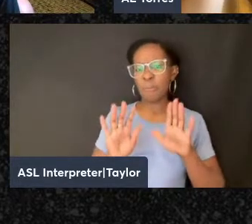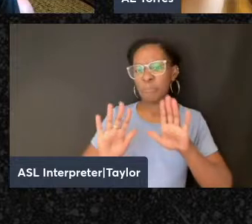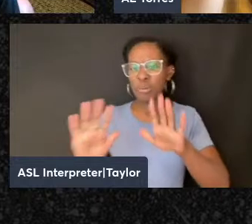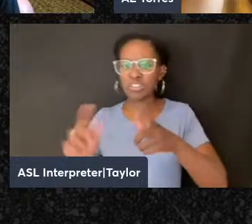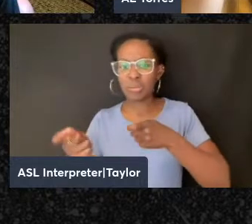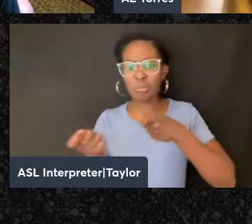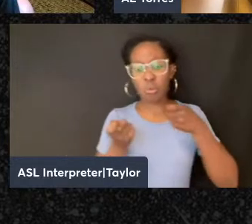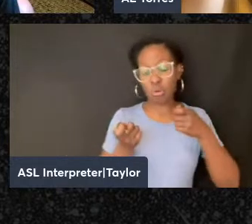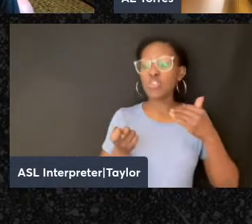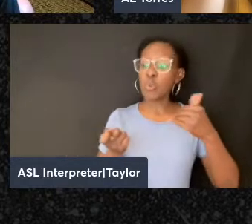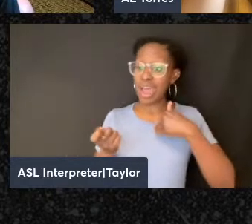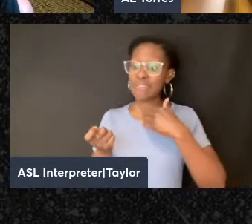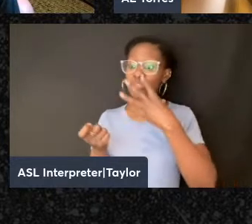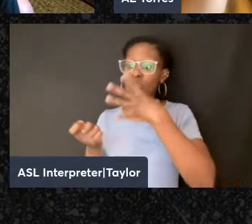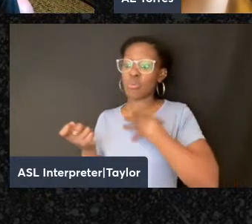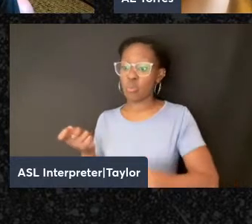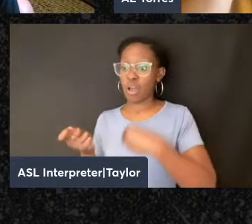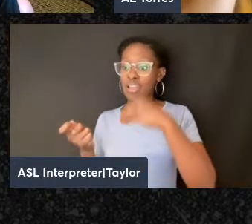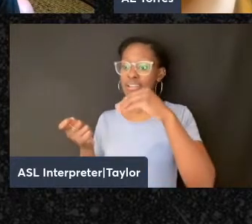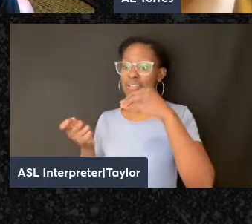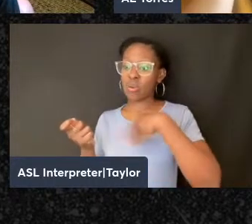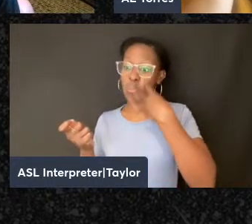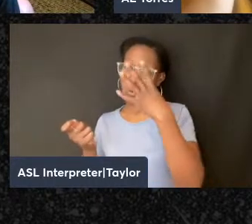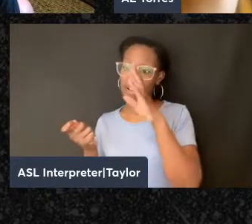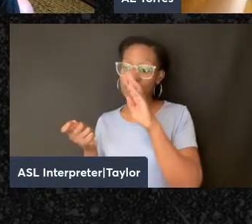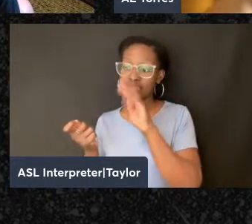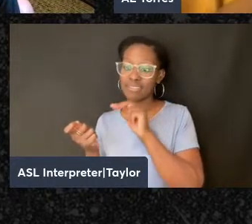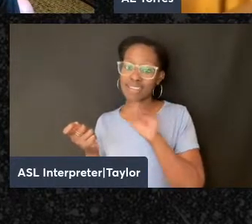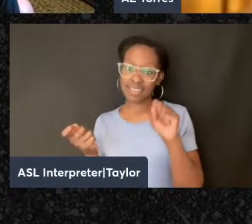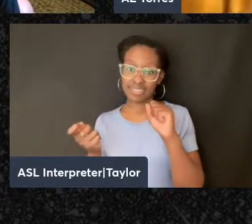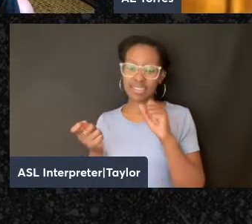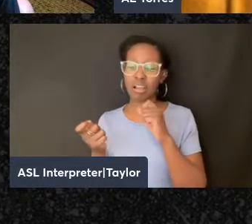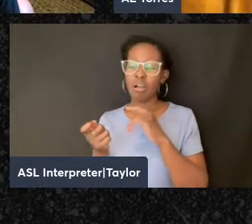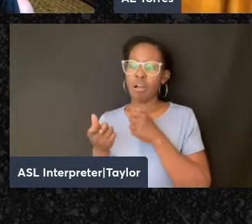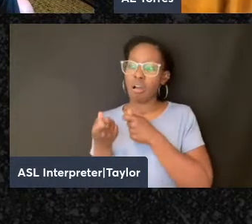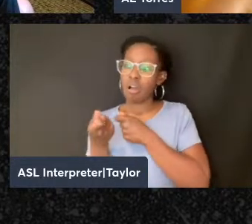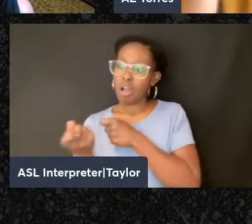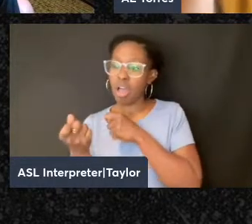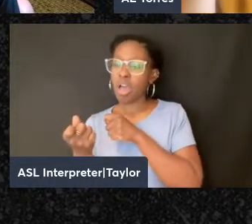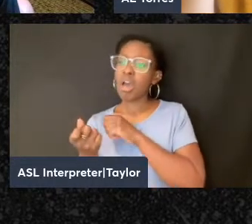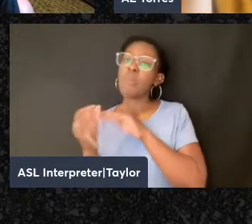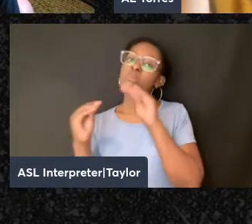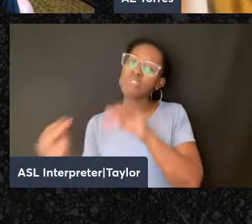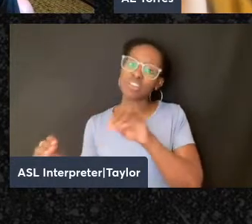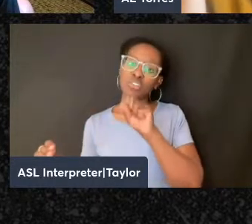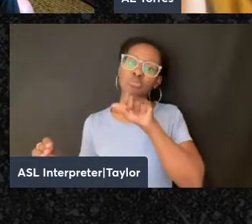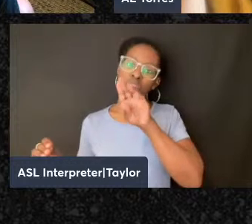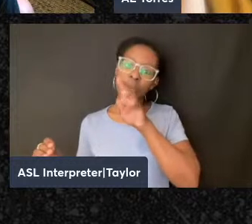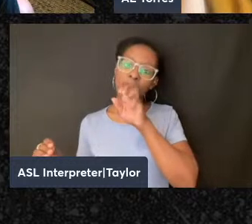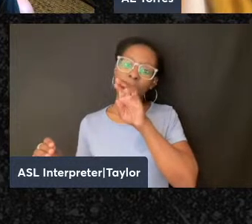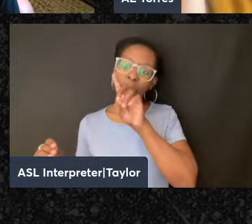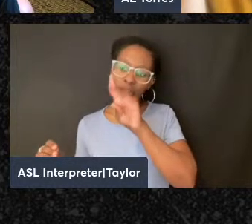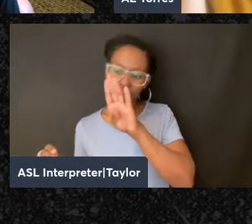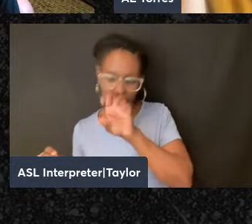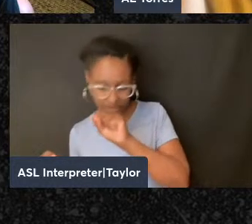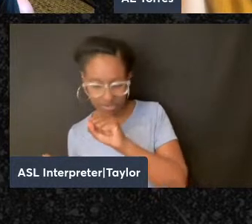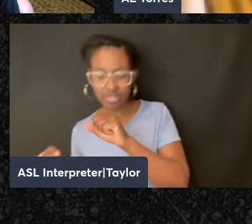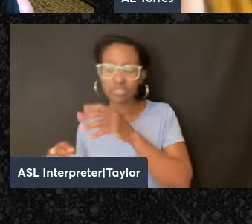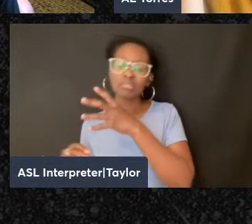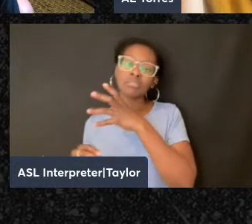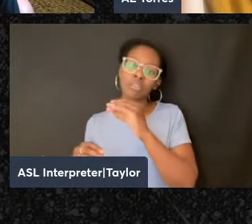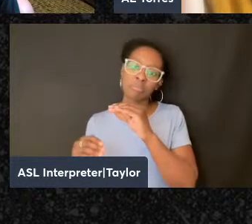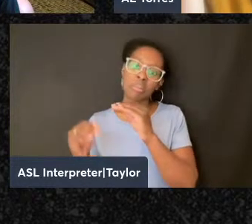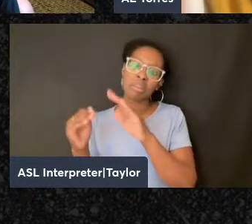there's the whiteness and the option of moving to the suburbs and becoming a middle-class person. And on the other hand, there's a danger